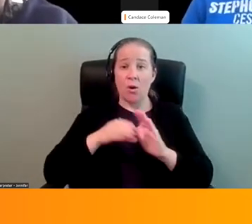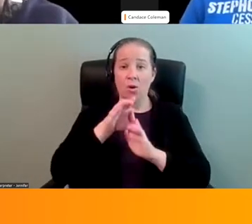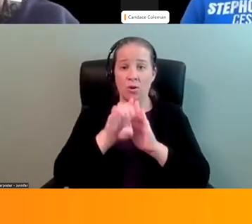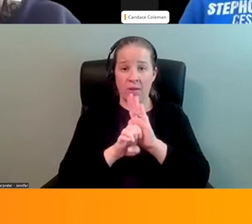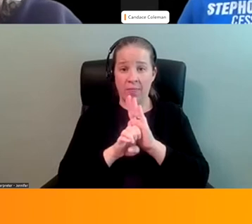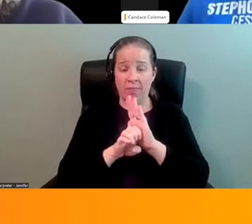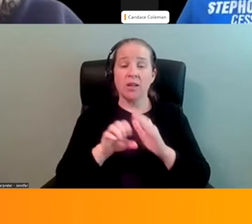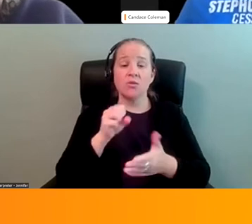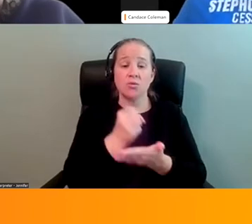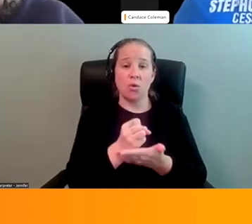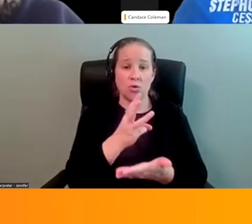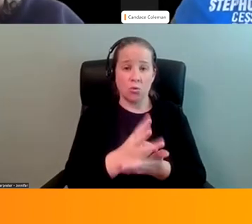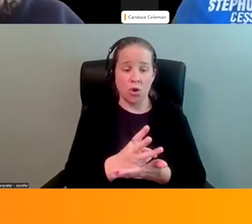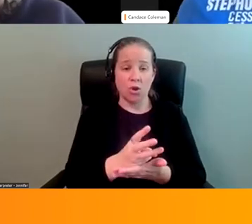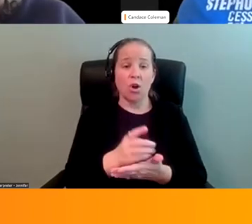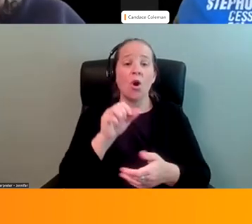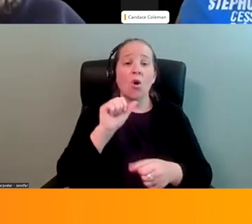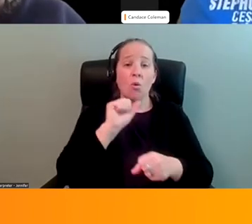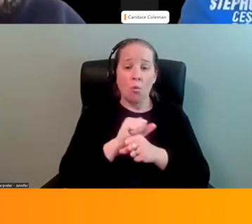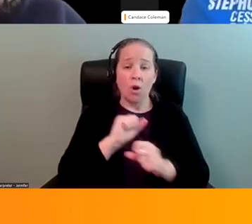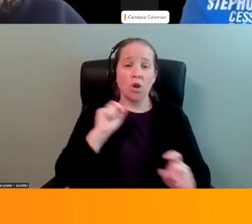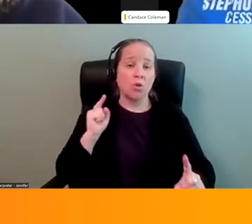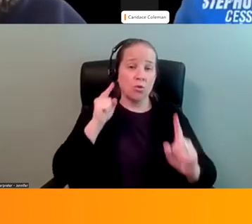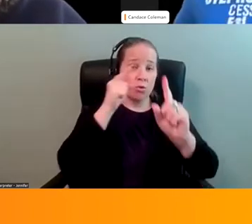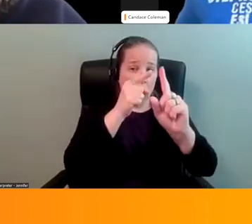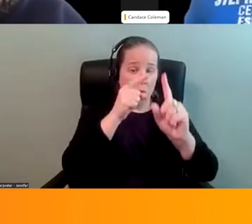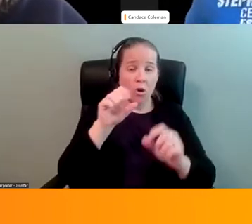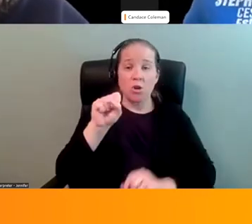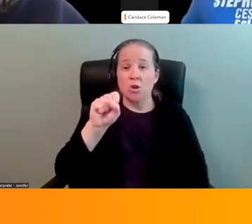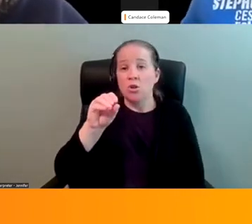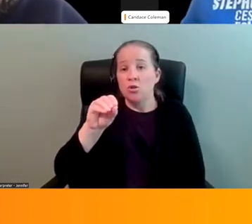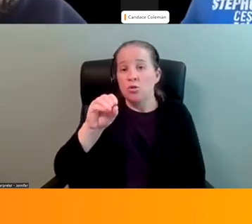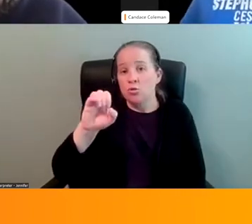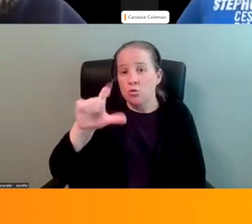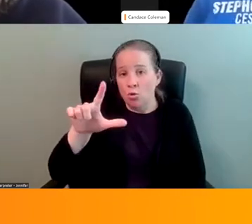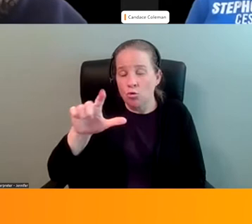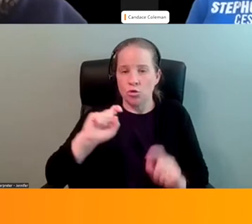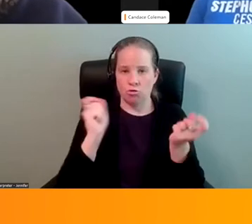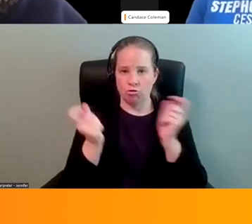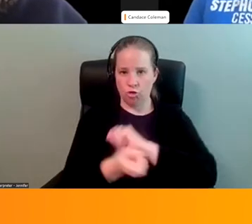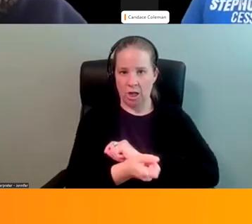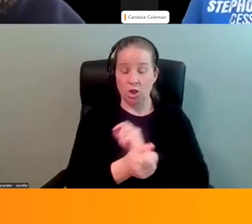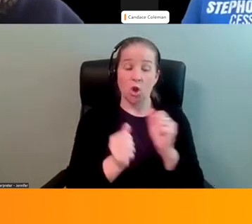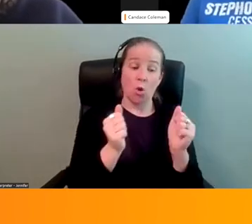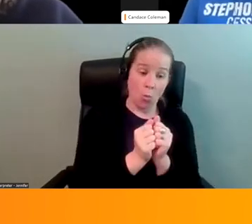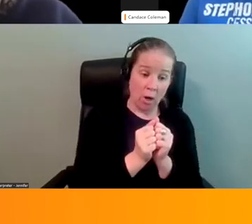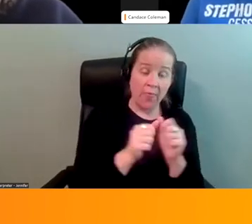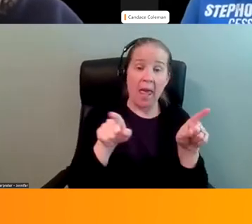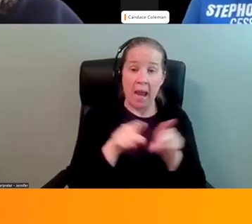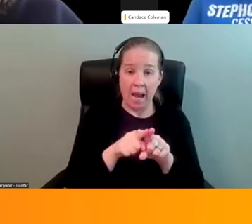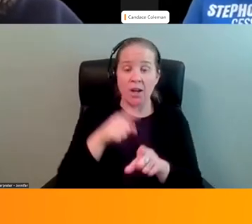social workers are to work toward social change with and on behalf of oppressed